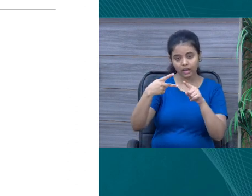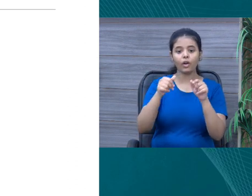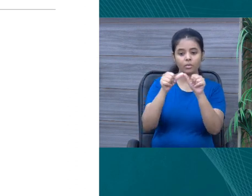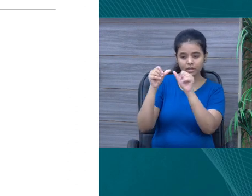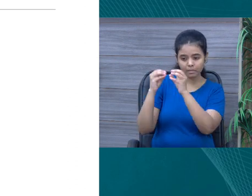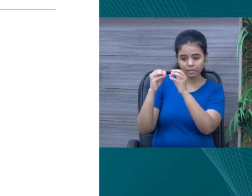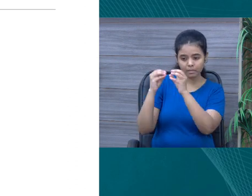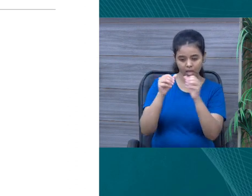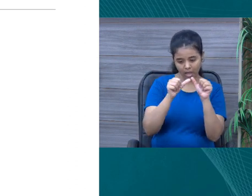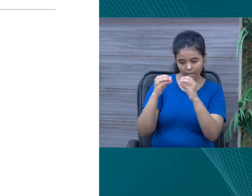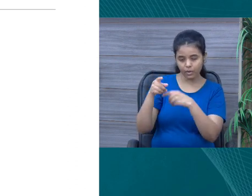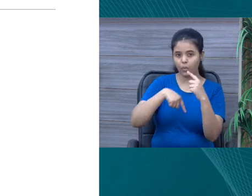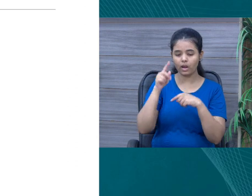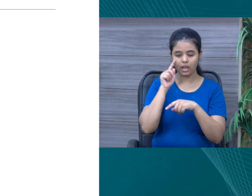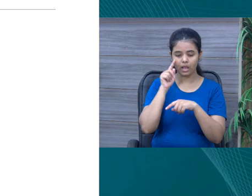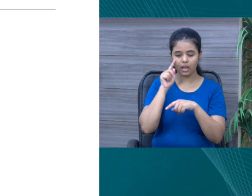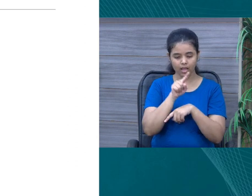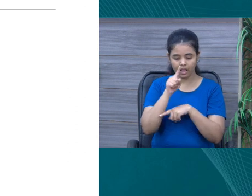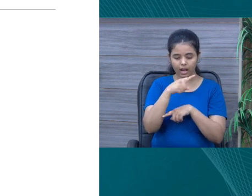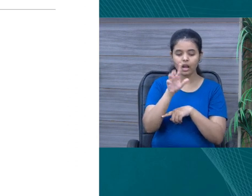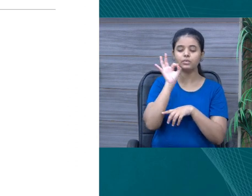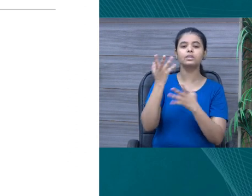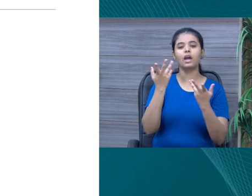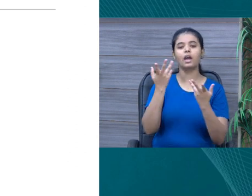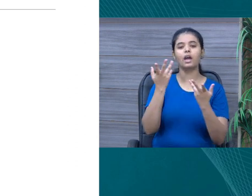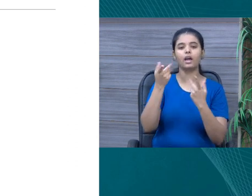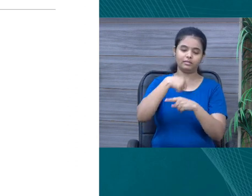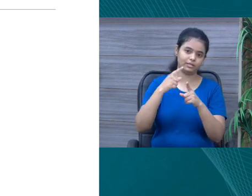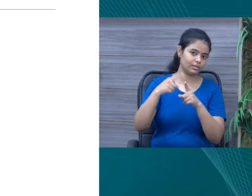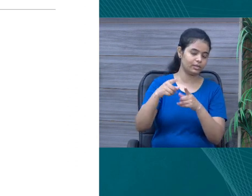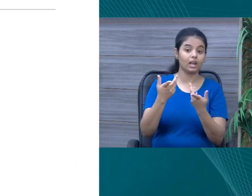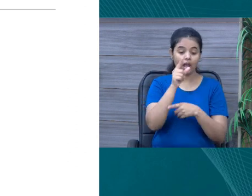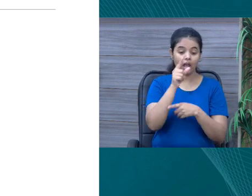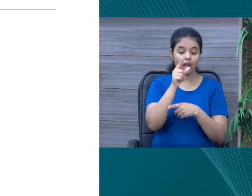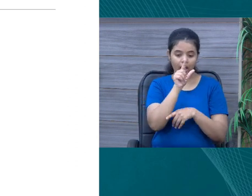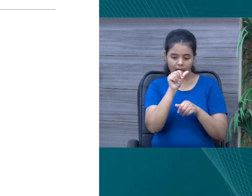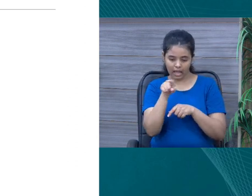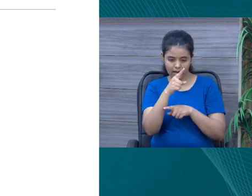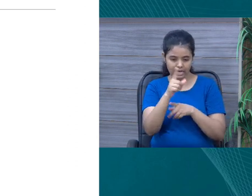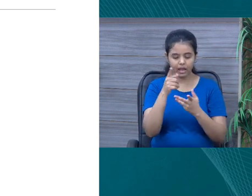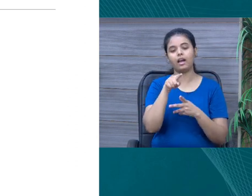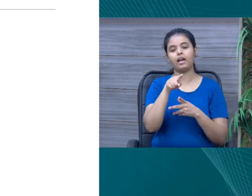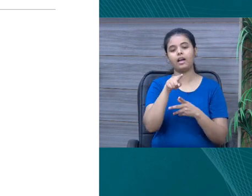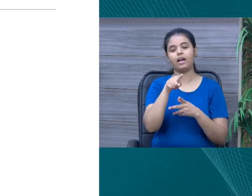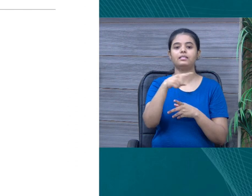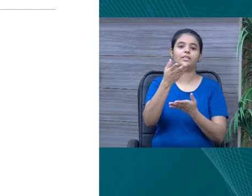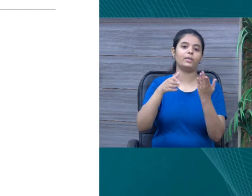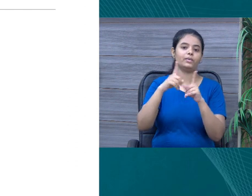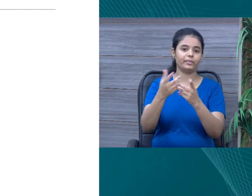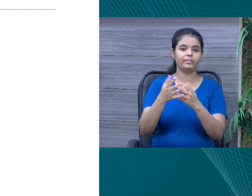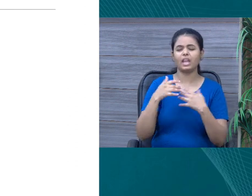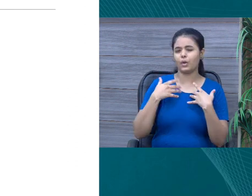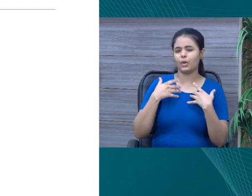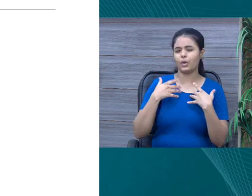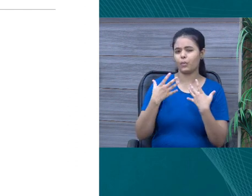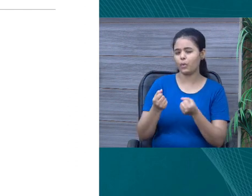very clear where the child can see and just give a tick mark on it. Absolutely. Ma'am, we would like to know from